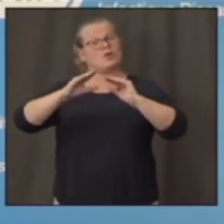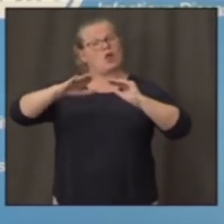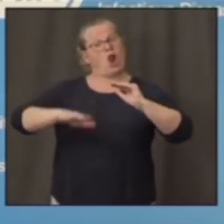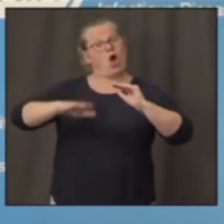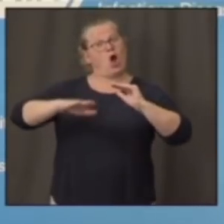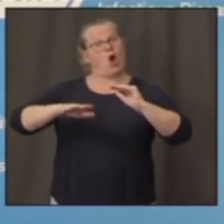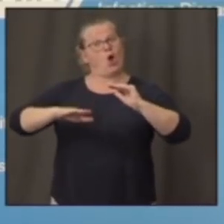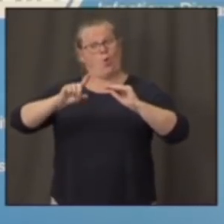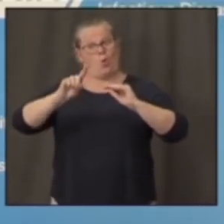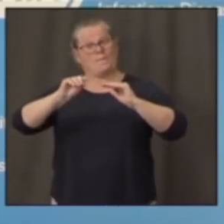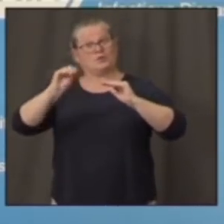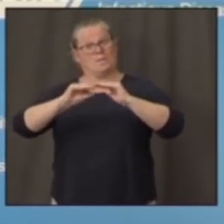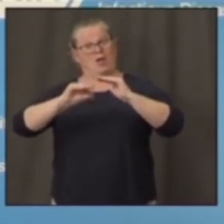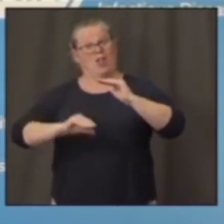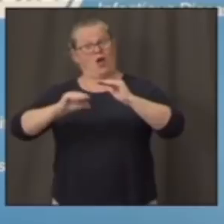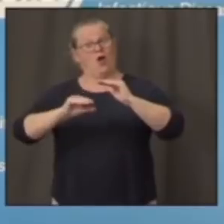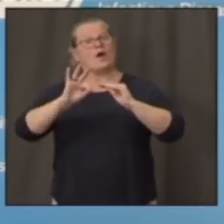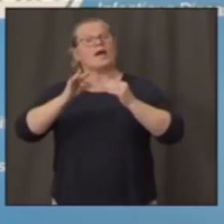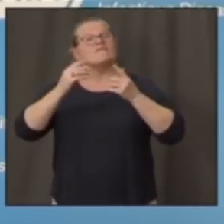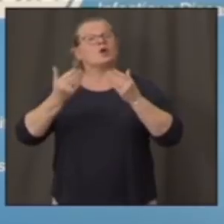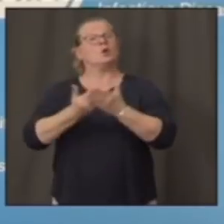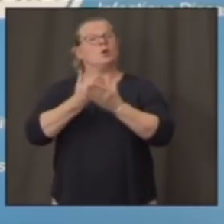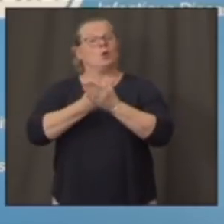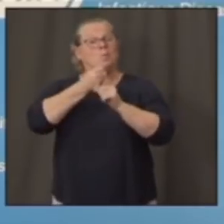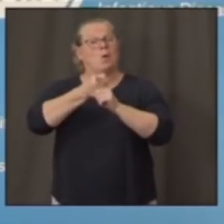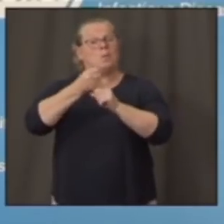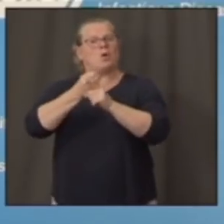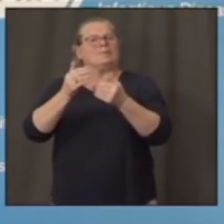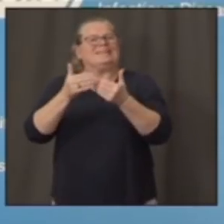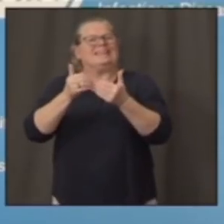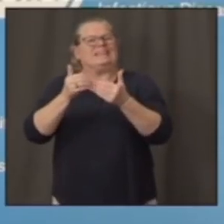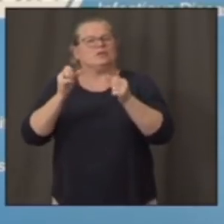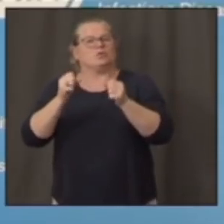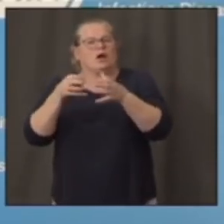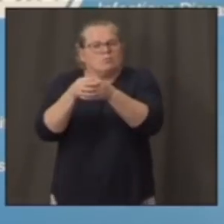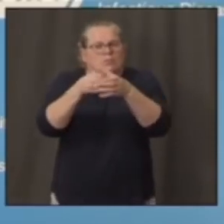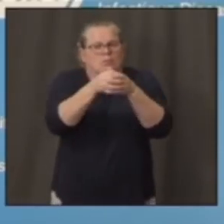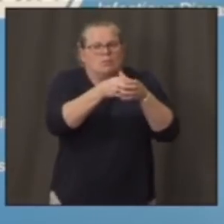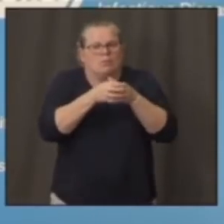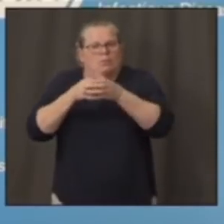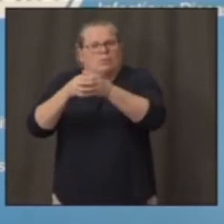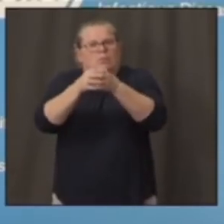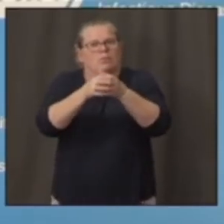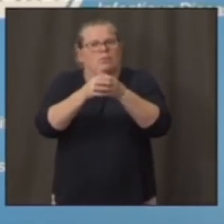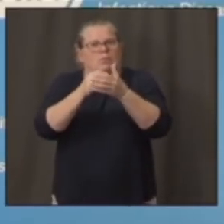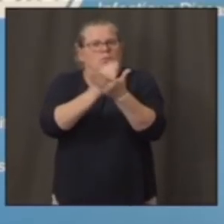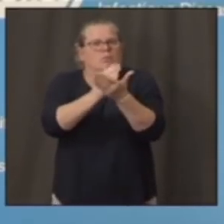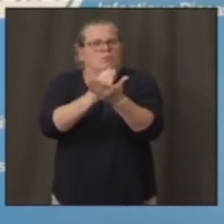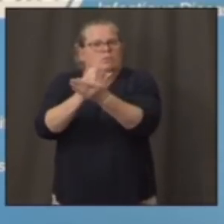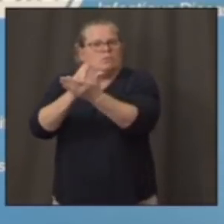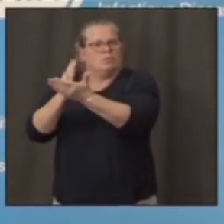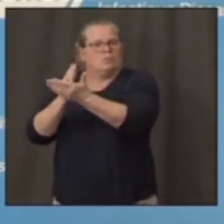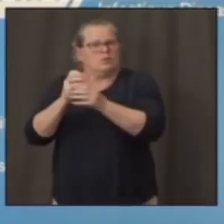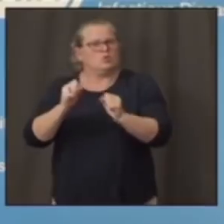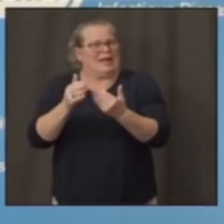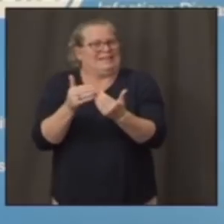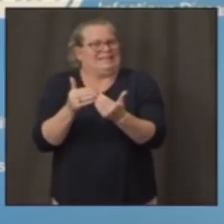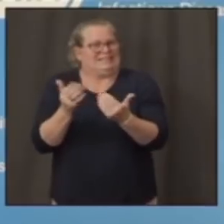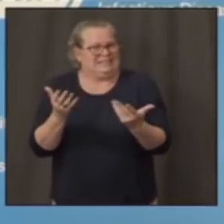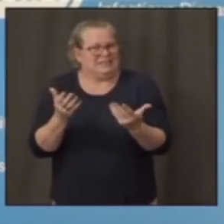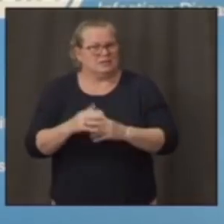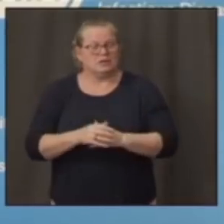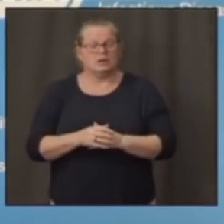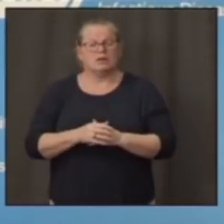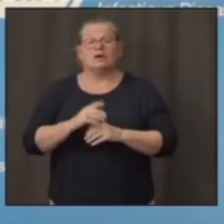opposed to mitigation. But the other thing I heard from the governor that I'm very pleased with is that despite the favorable